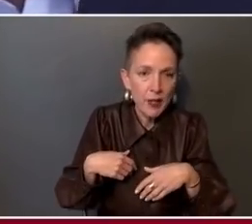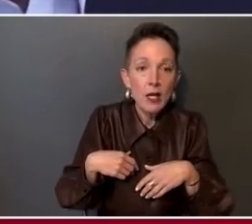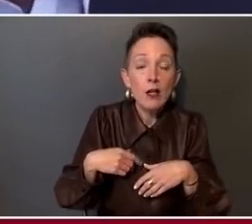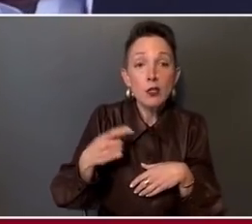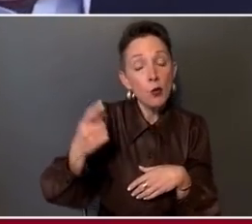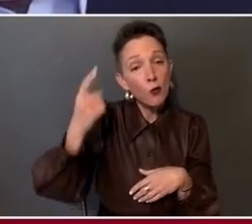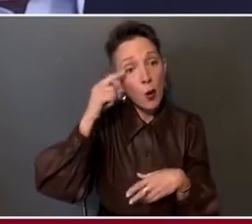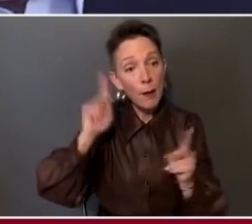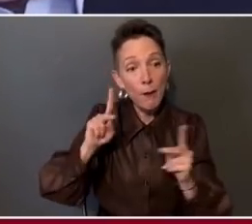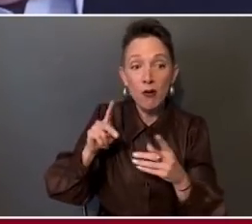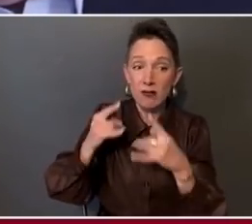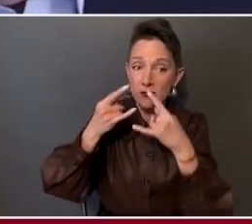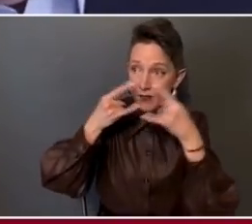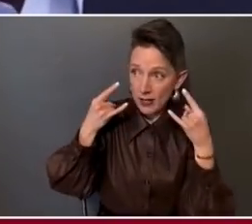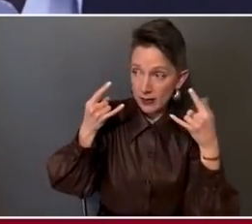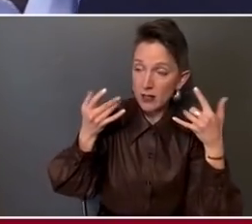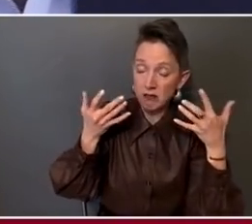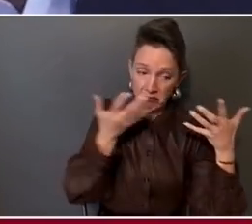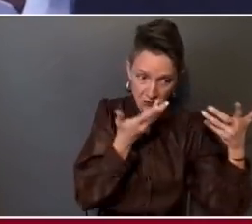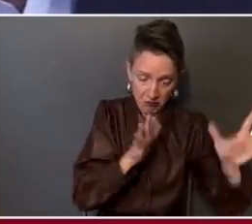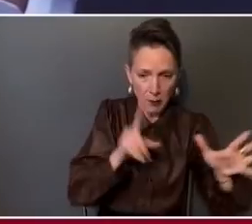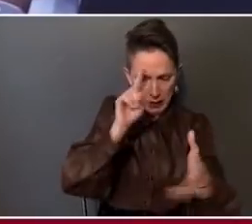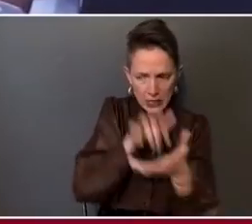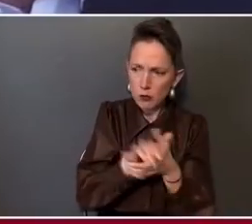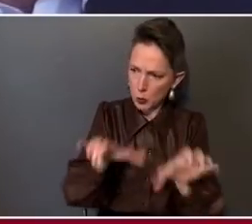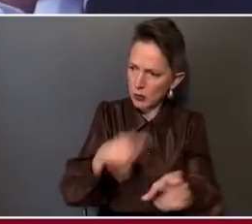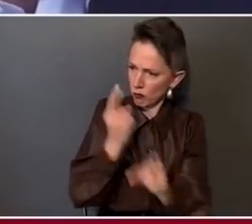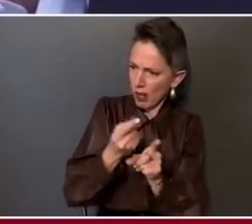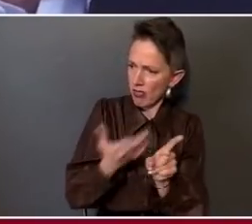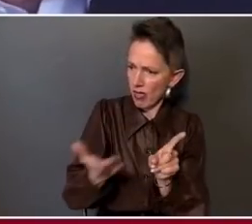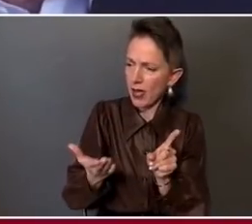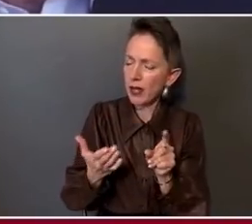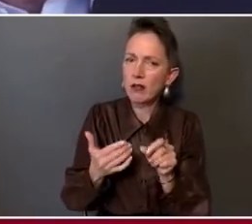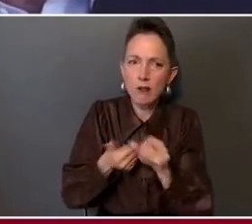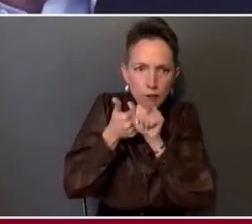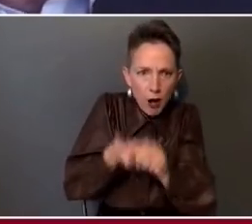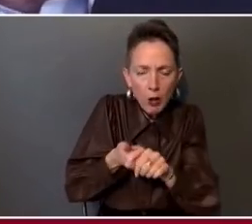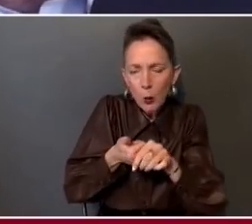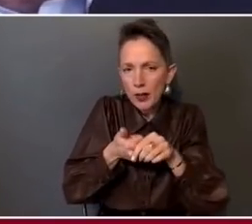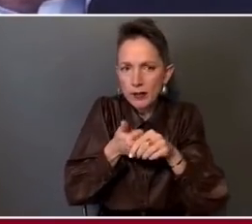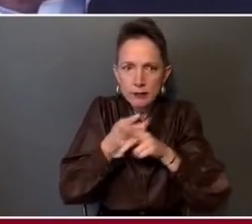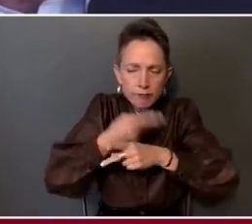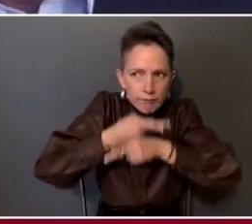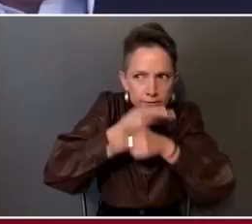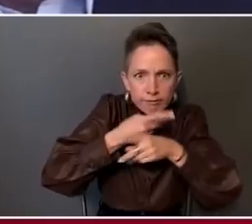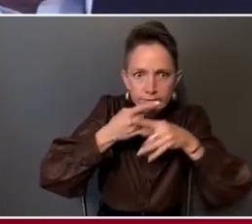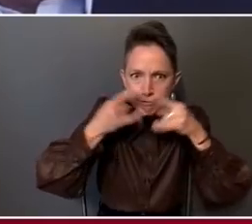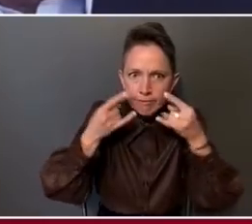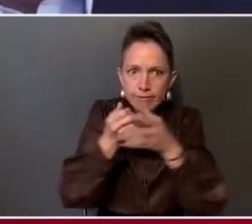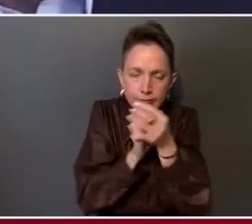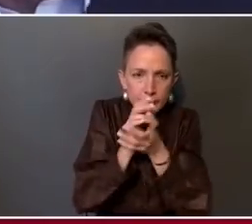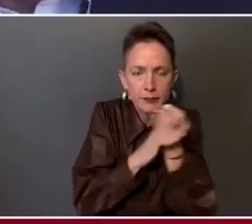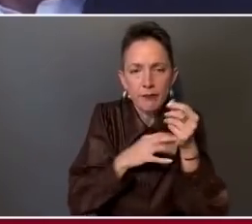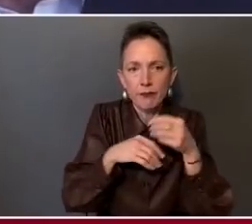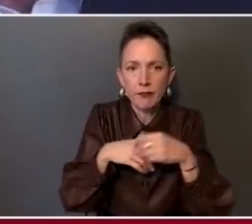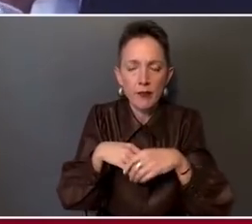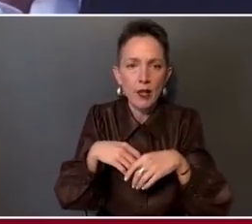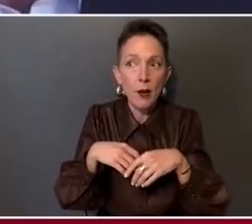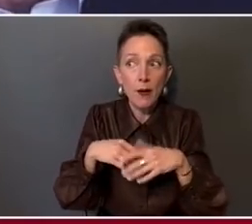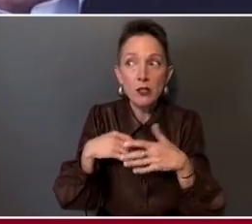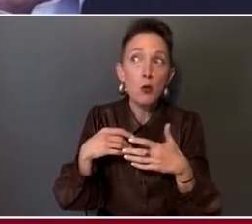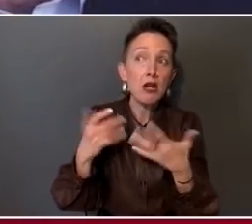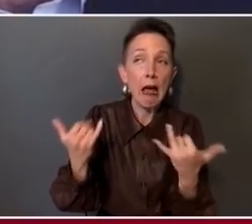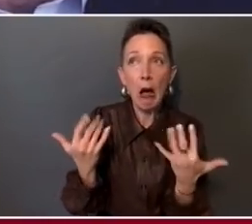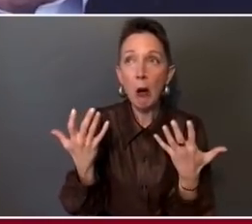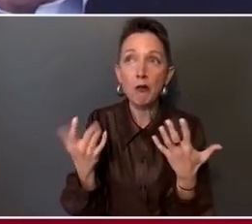vaccinated and who've done what they believe to be the right things and are taking precautions. If we're sitting here, let's just say we're, let's say it's two years from now,